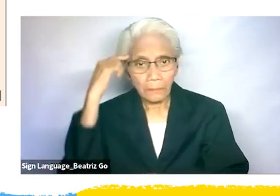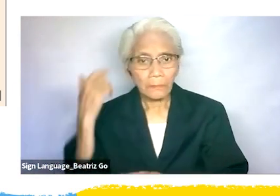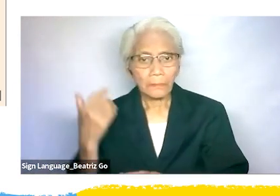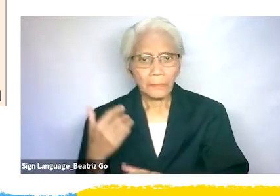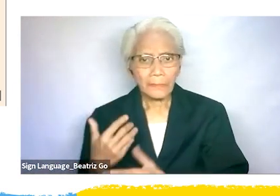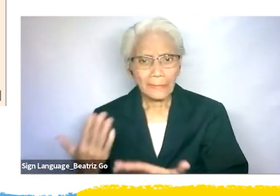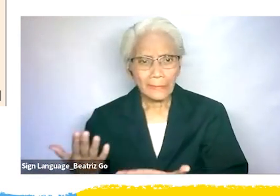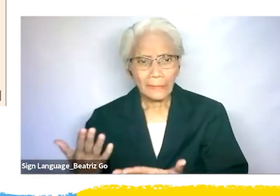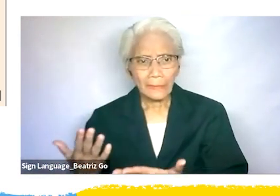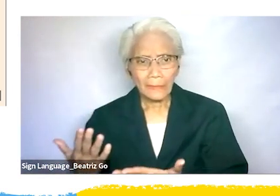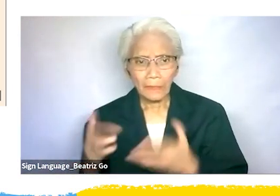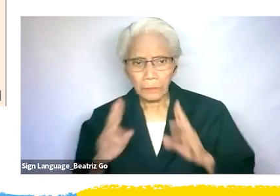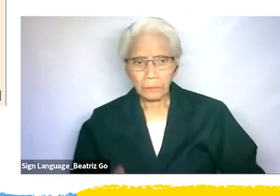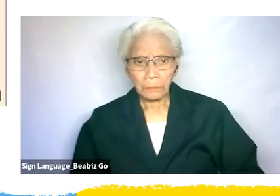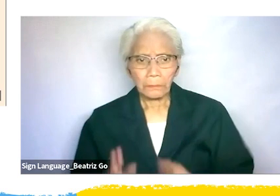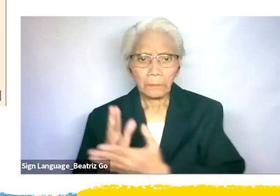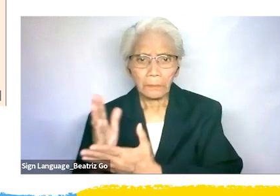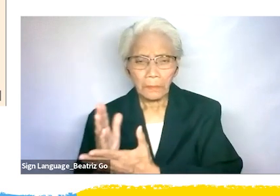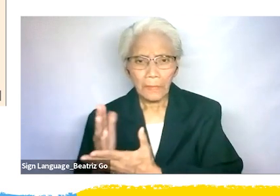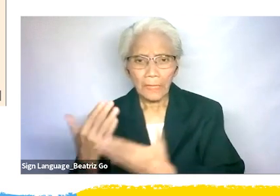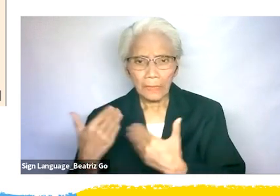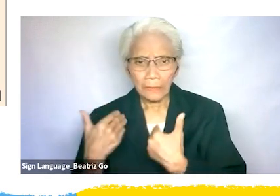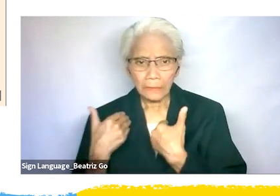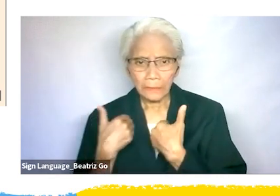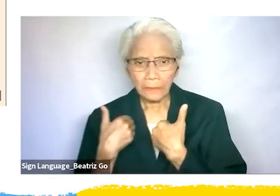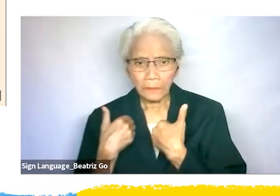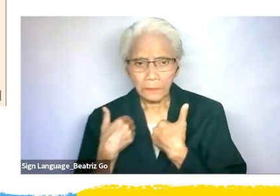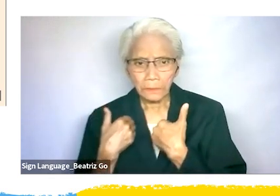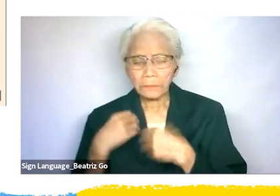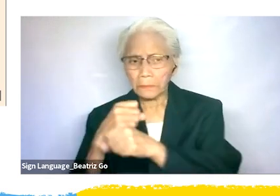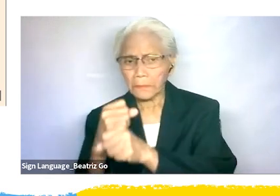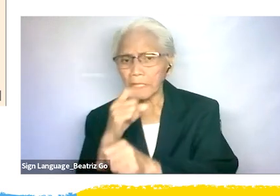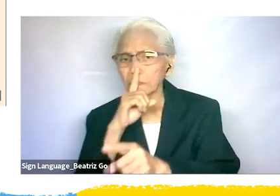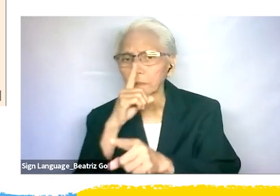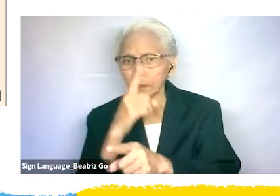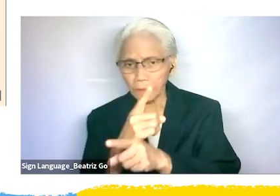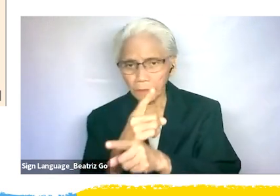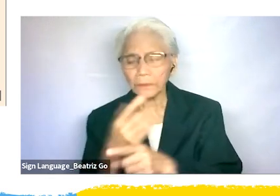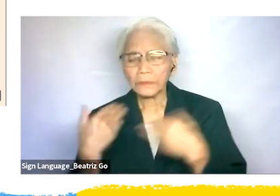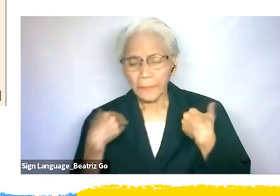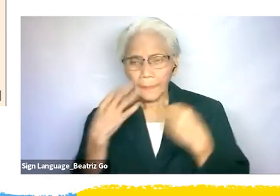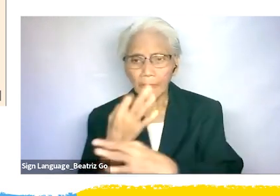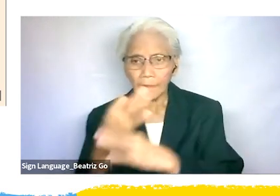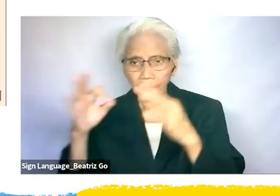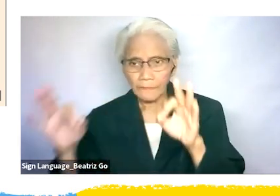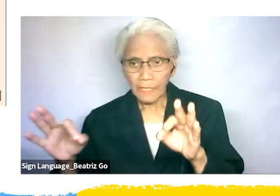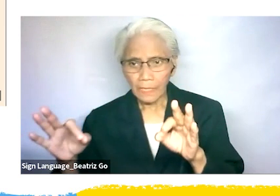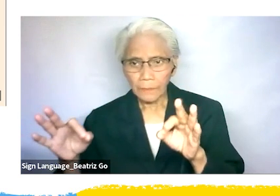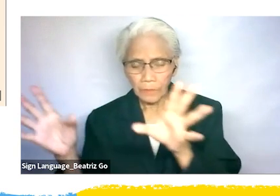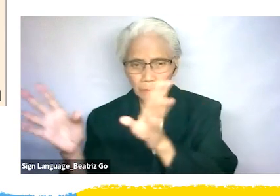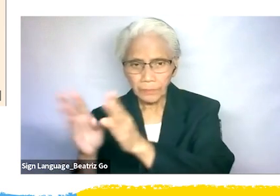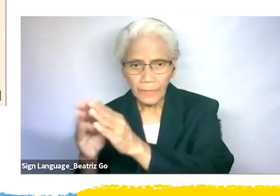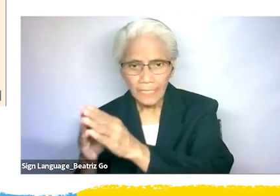appropriate preventive measures to guarantee the safe exercise of freedom of assembly